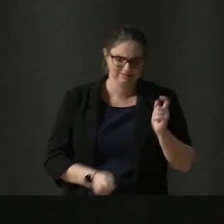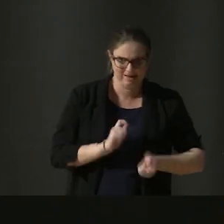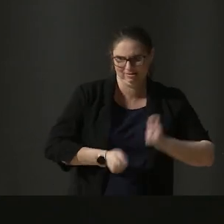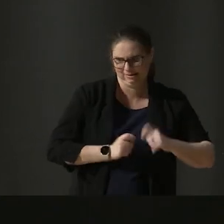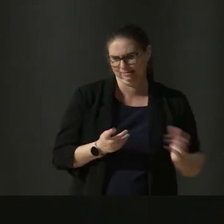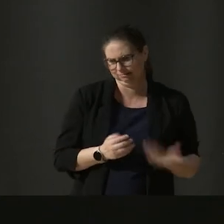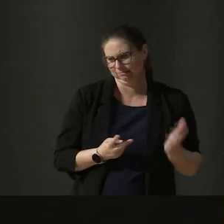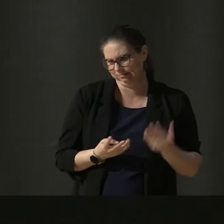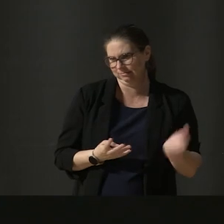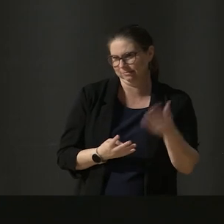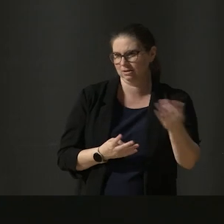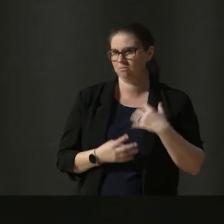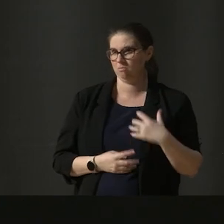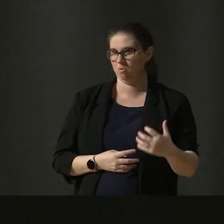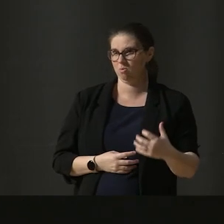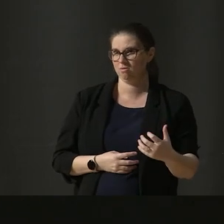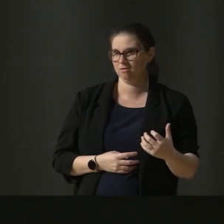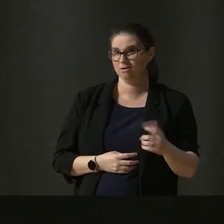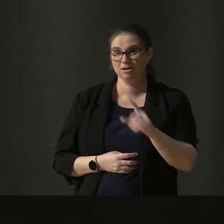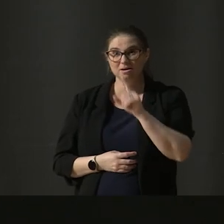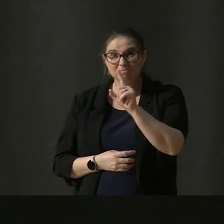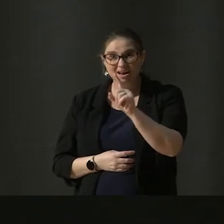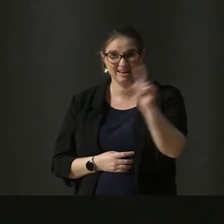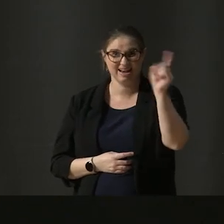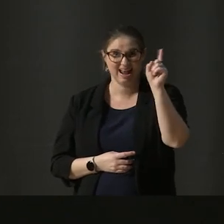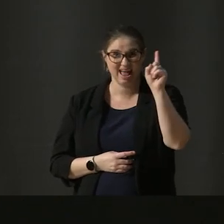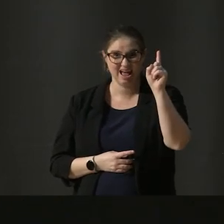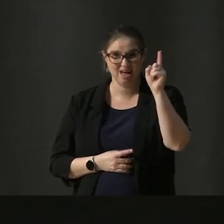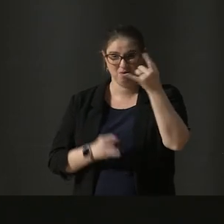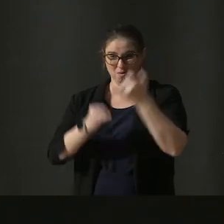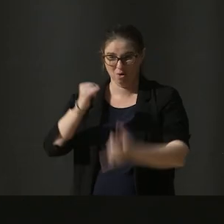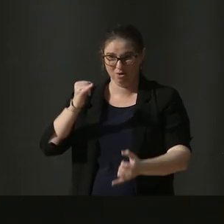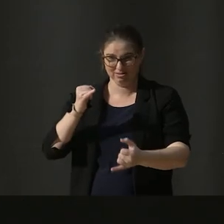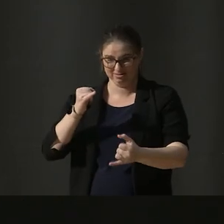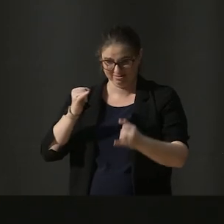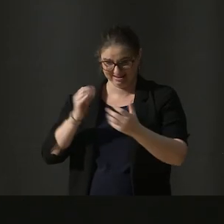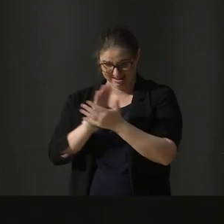than before? Except now, they have even less skills to show for it at the end.